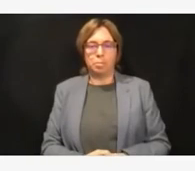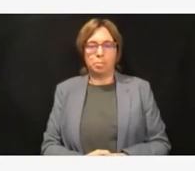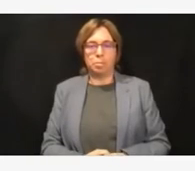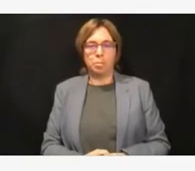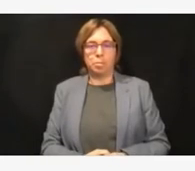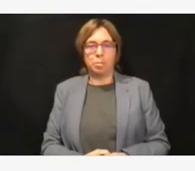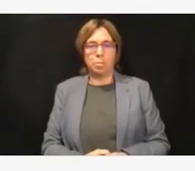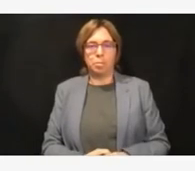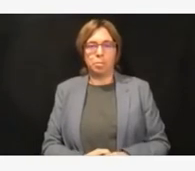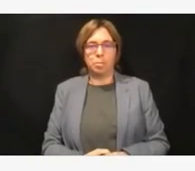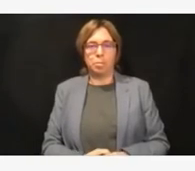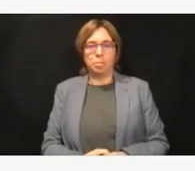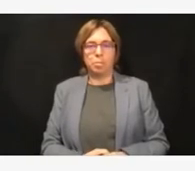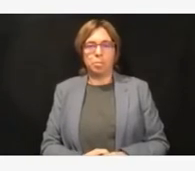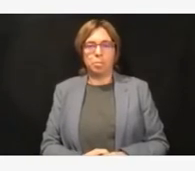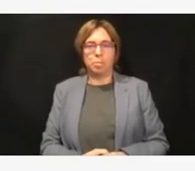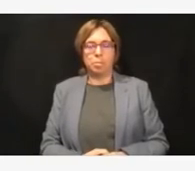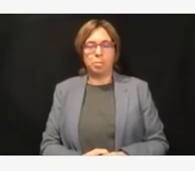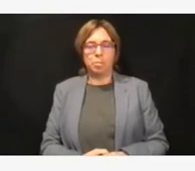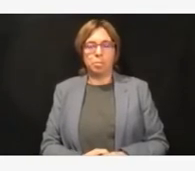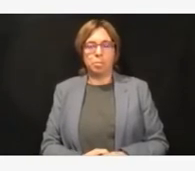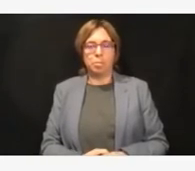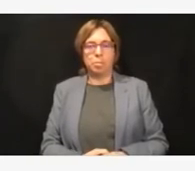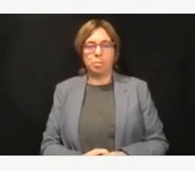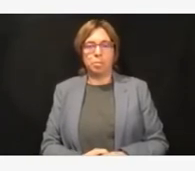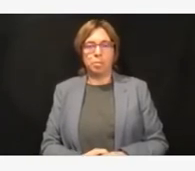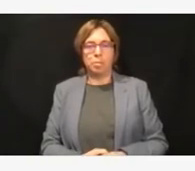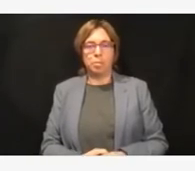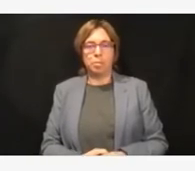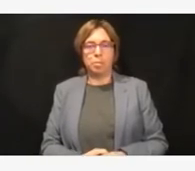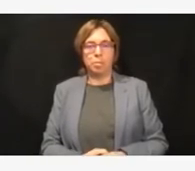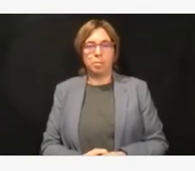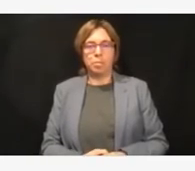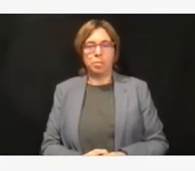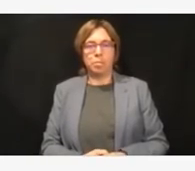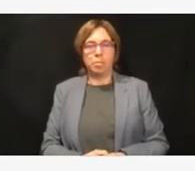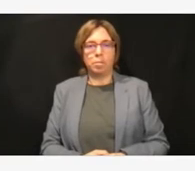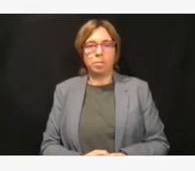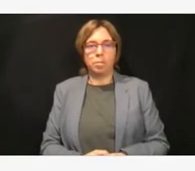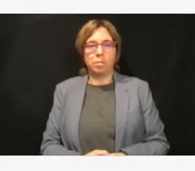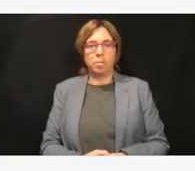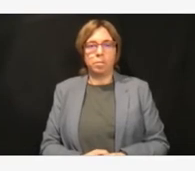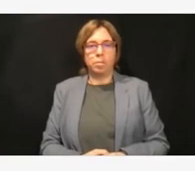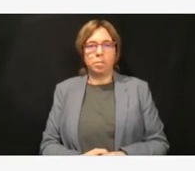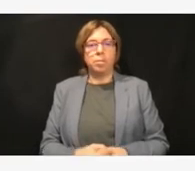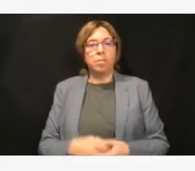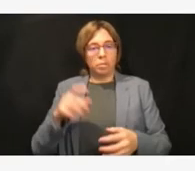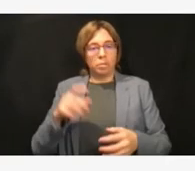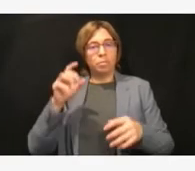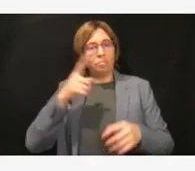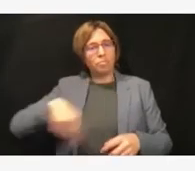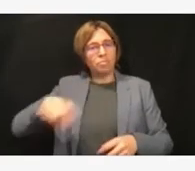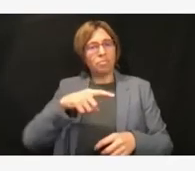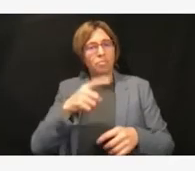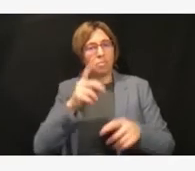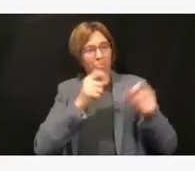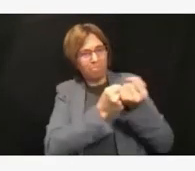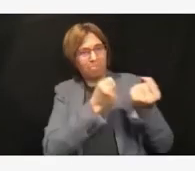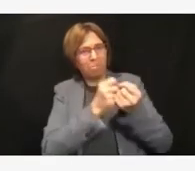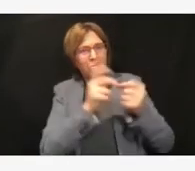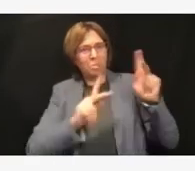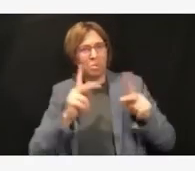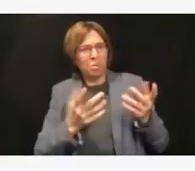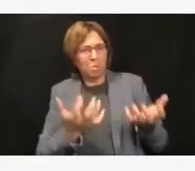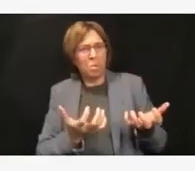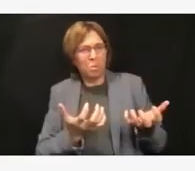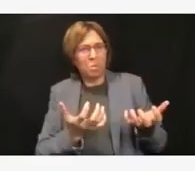degree we can to support our people, some of whom have been through a lot, some of whom, frankly, have experienced